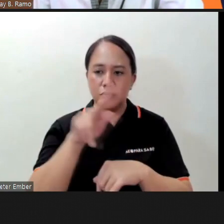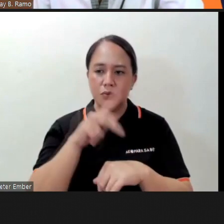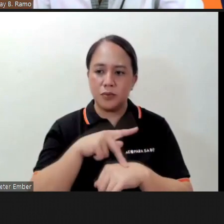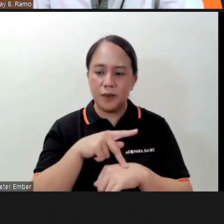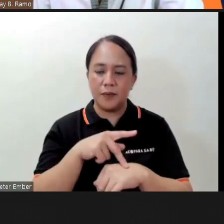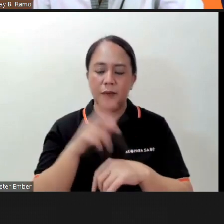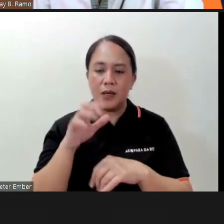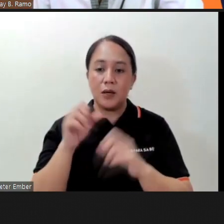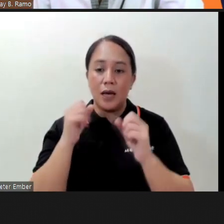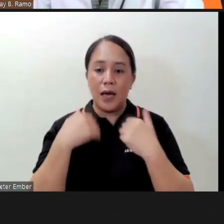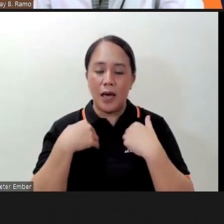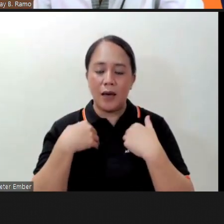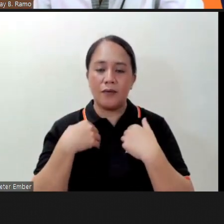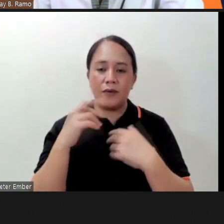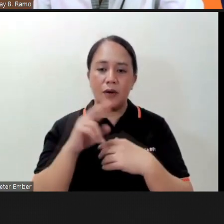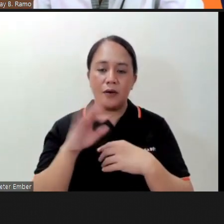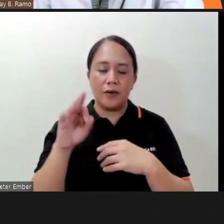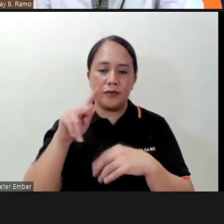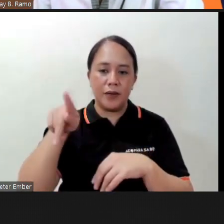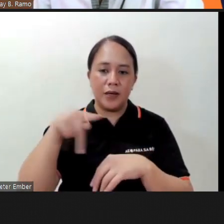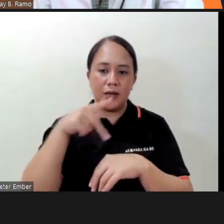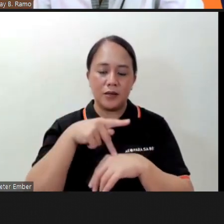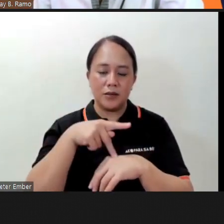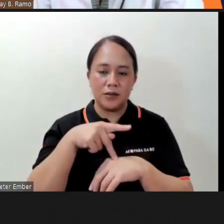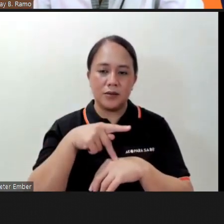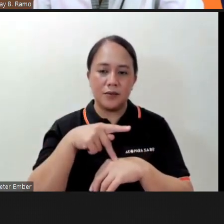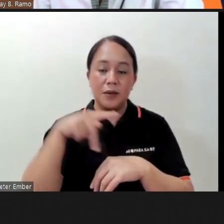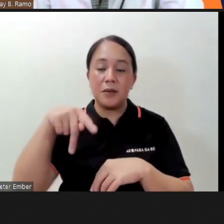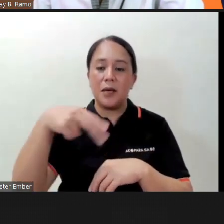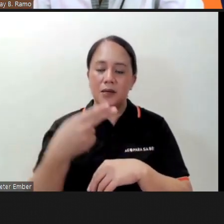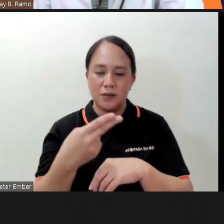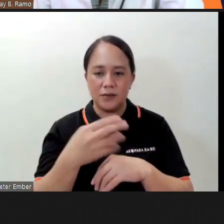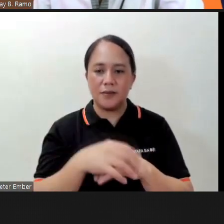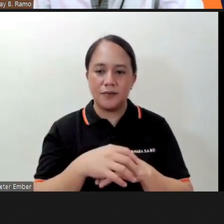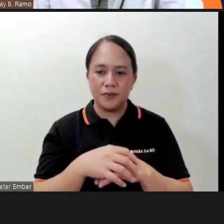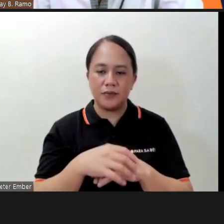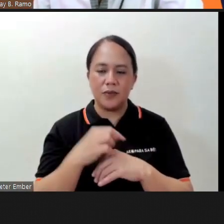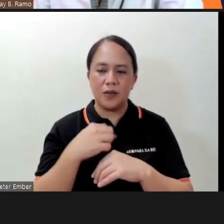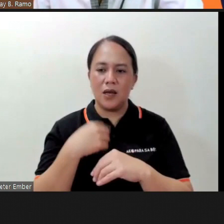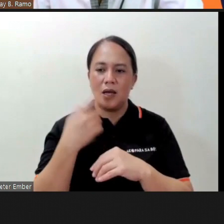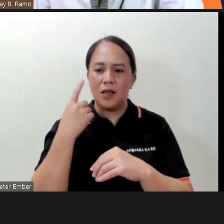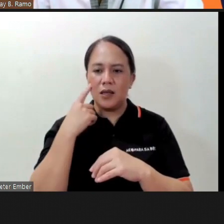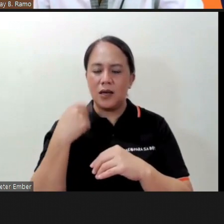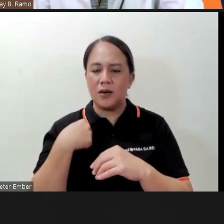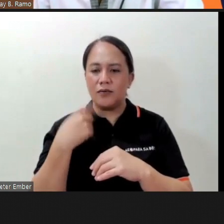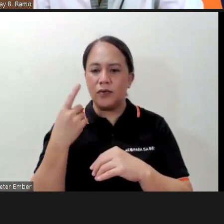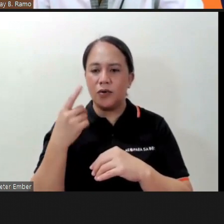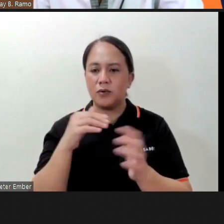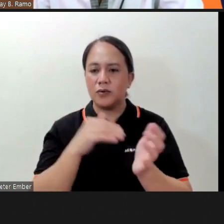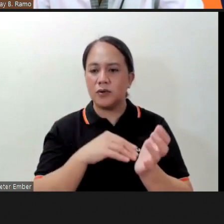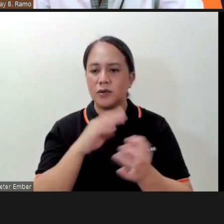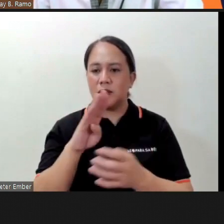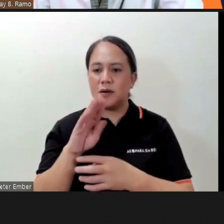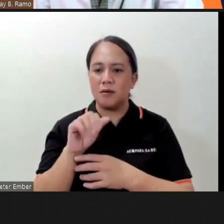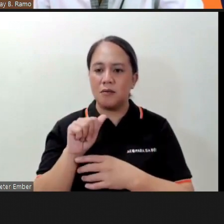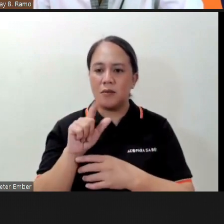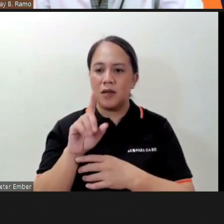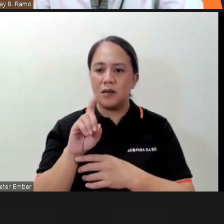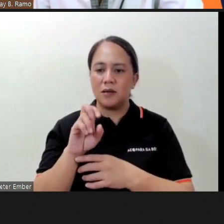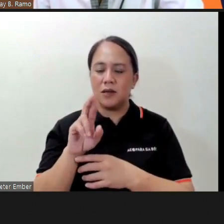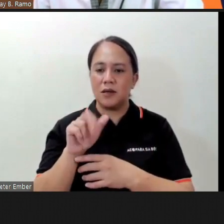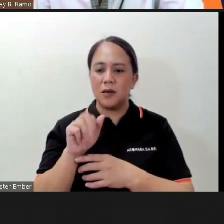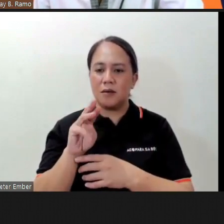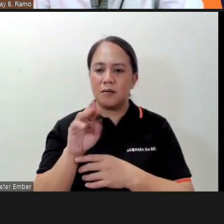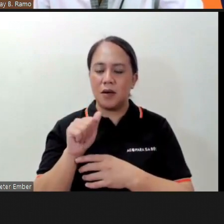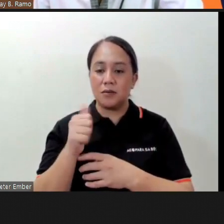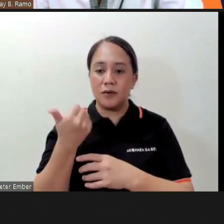meron ng rope flow ph under the rope flow ph so this question is for Dr. Balderrama do